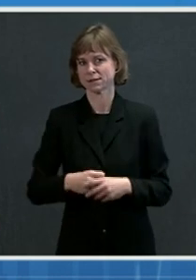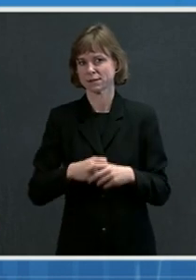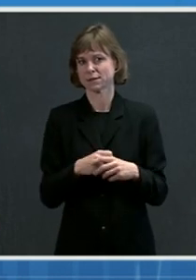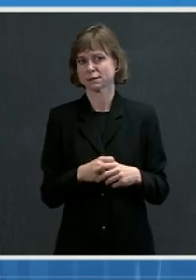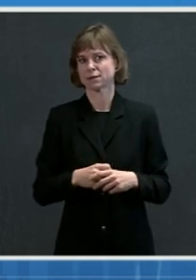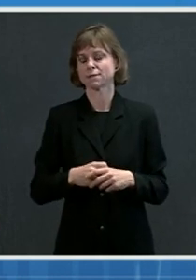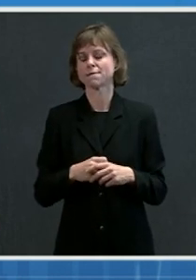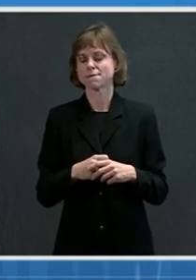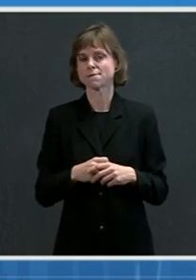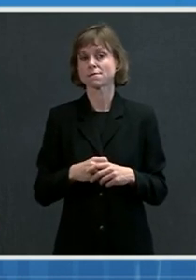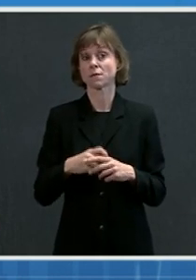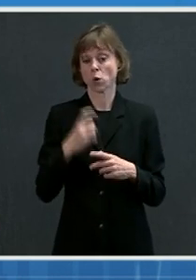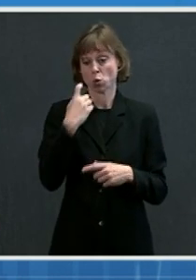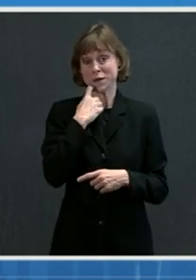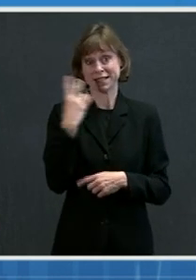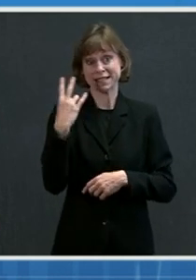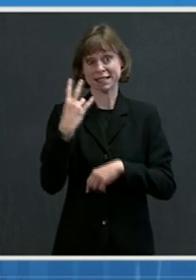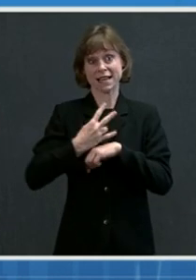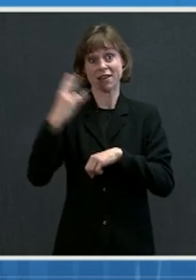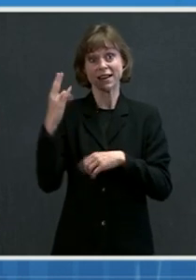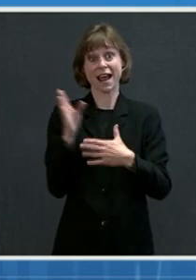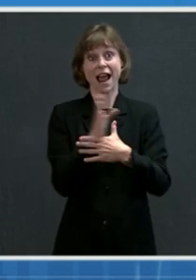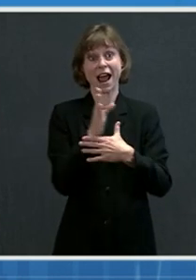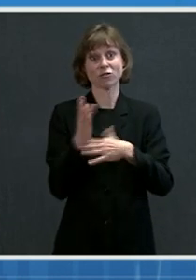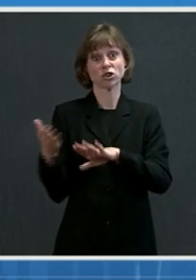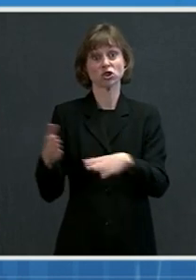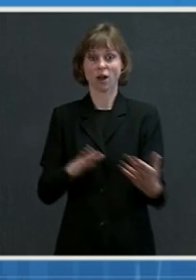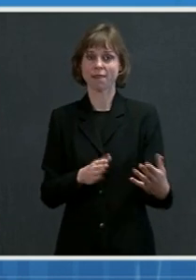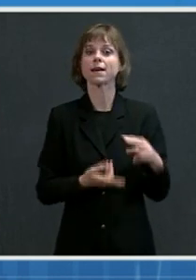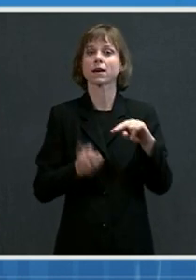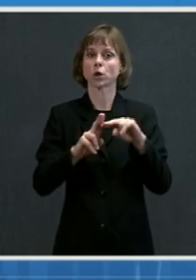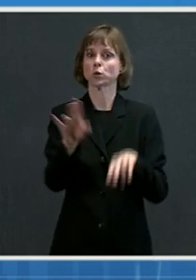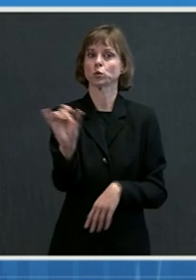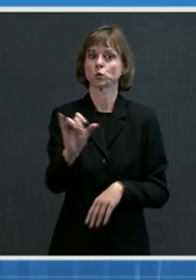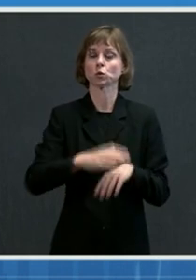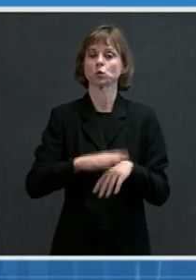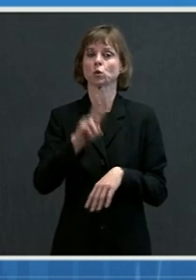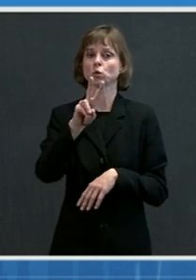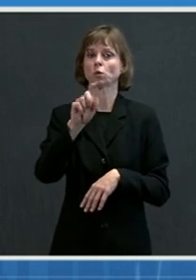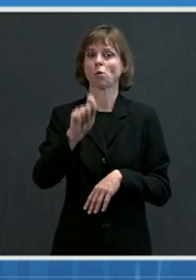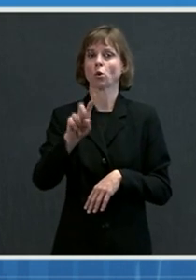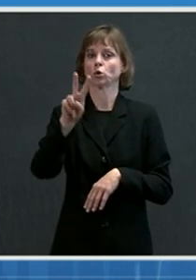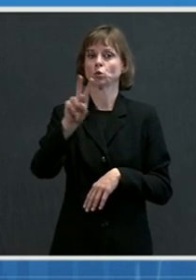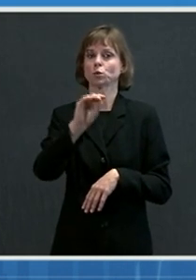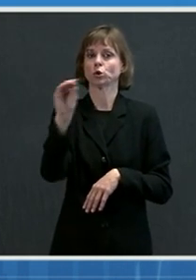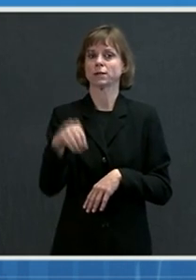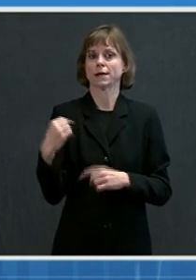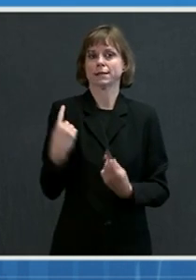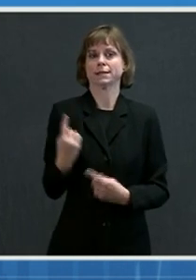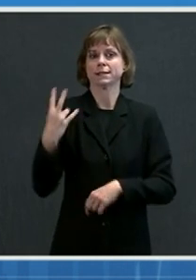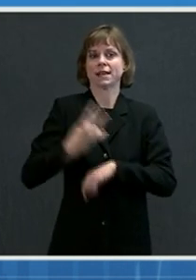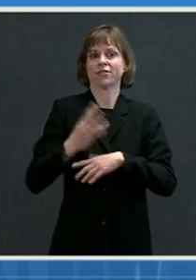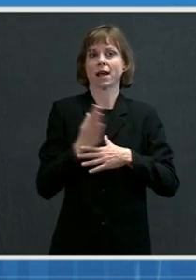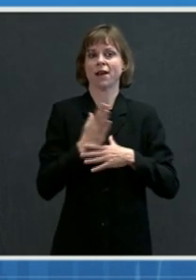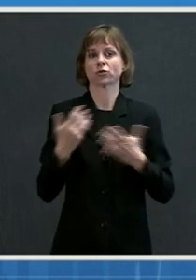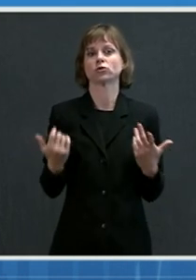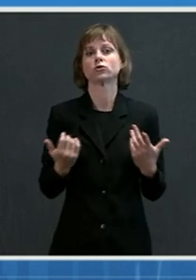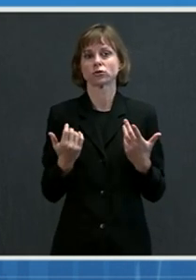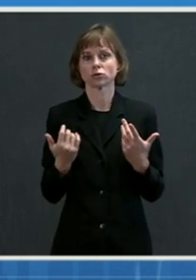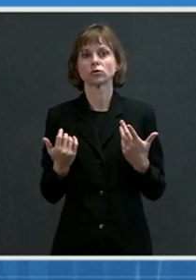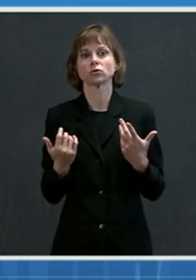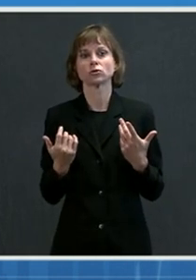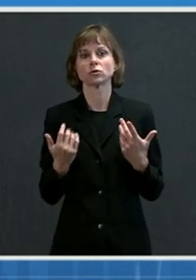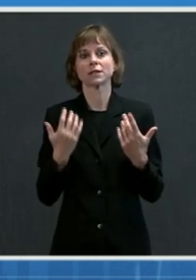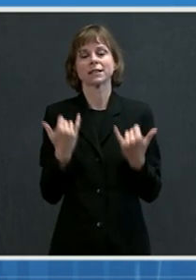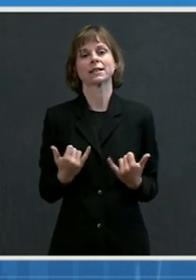The most recent seven-day average of deaths also increased 2.2% from the previous seven days. To now slightly more than